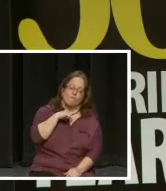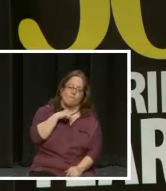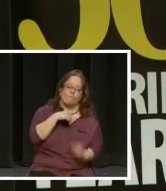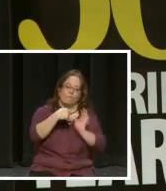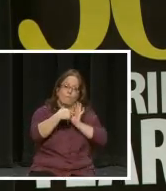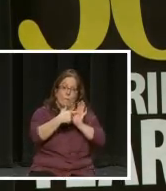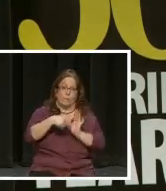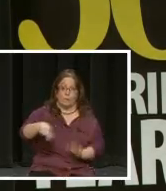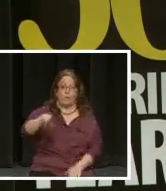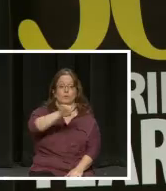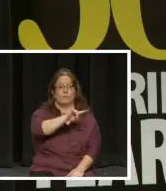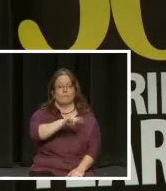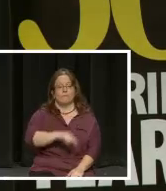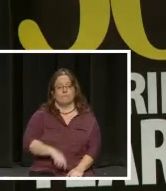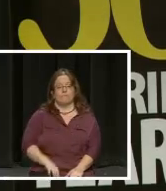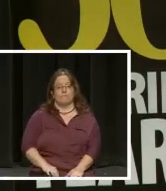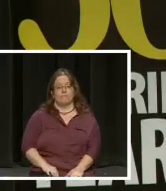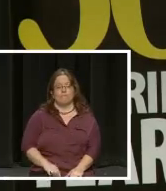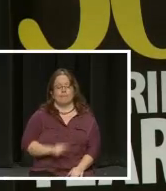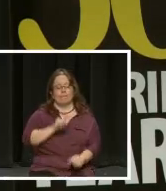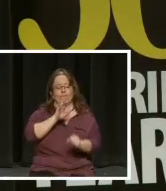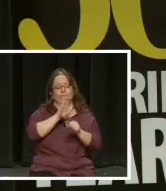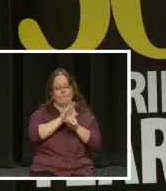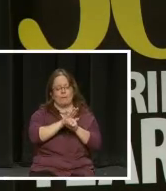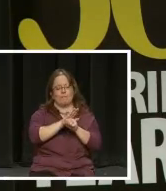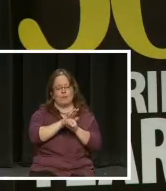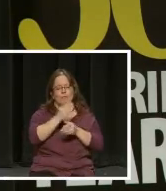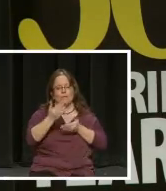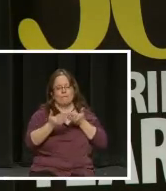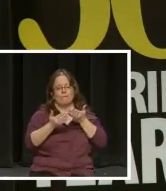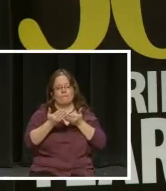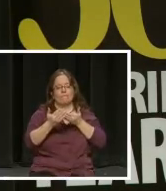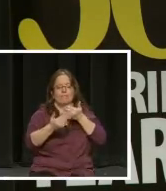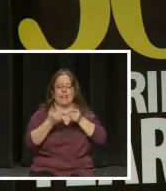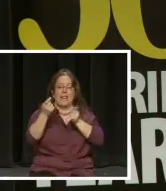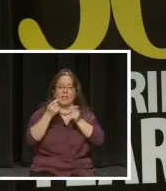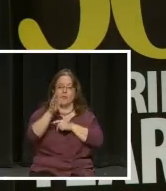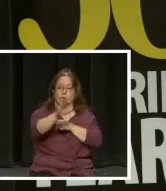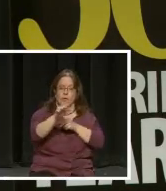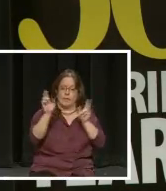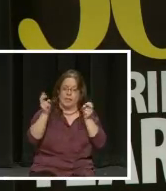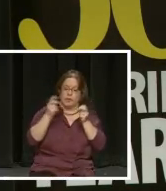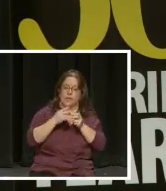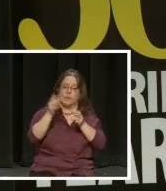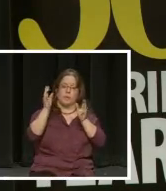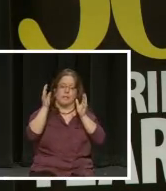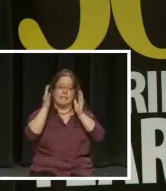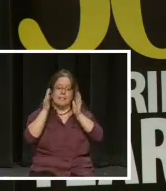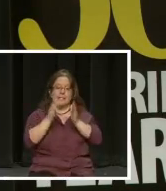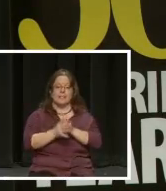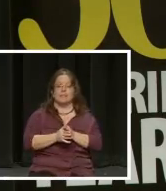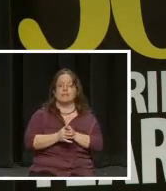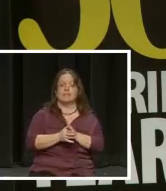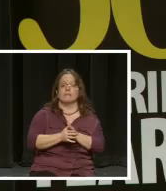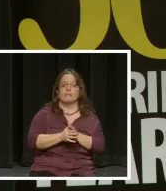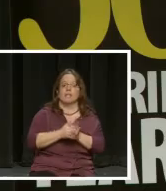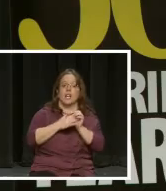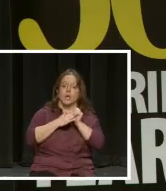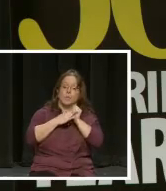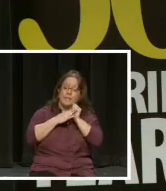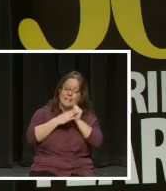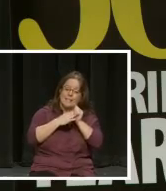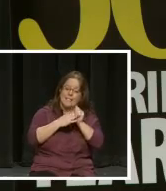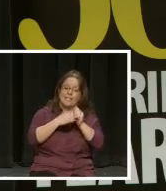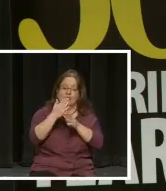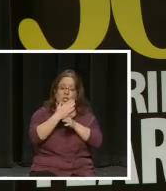represent you. I promise I will facilitate your issues and your needs. I will listen. I believe in shared governance.